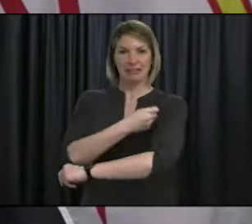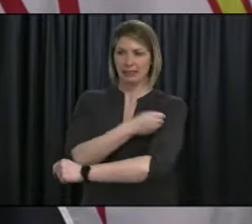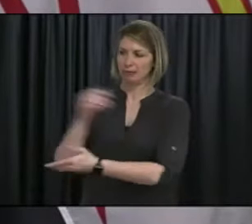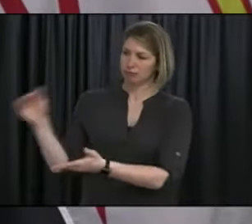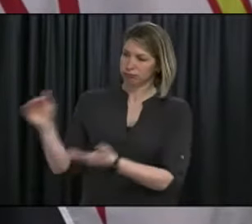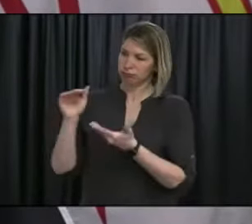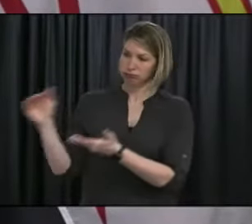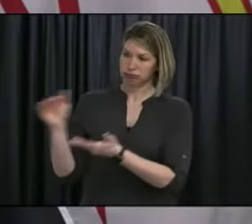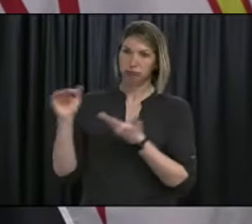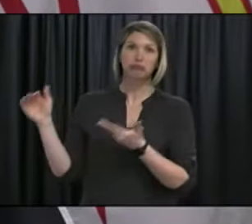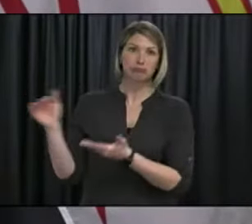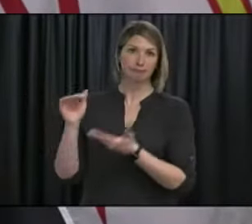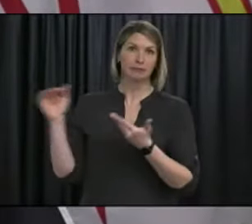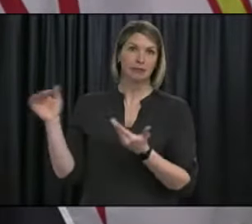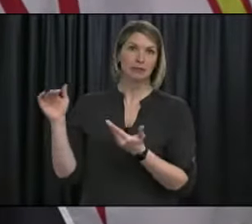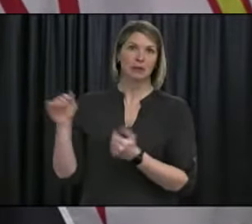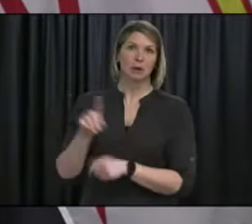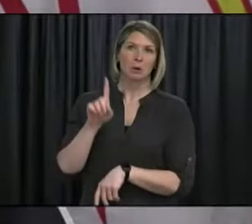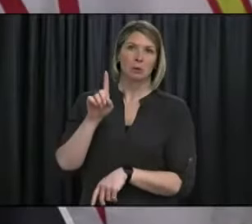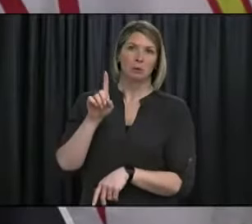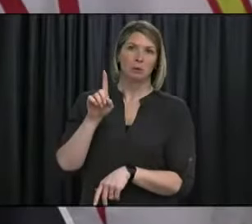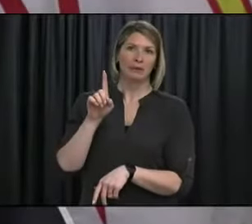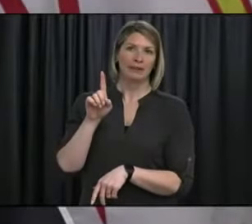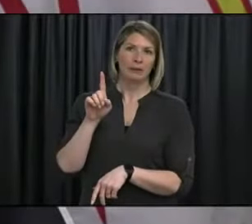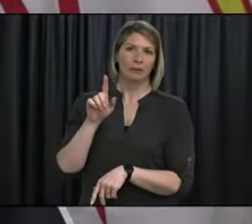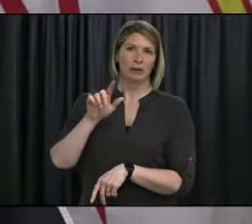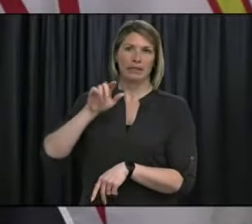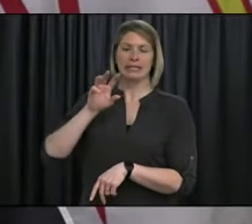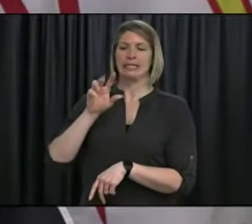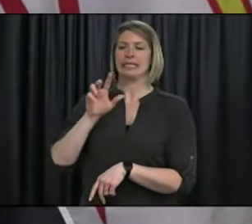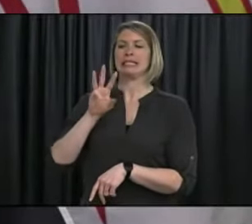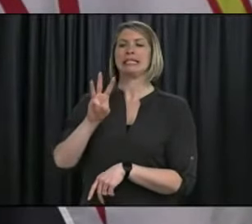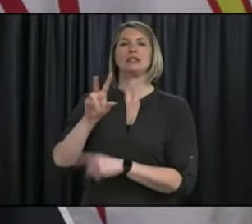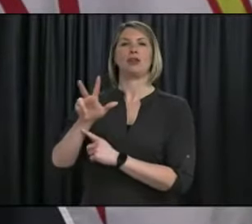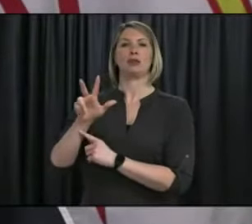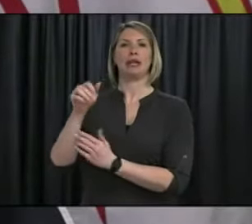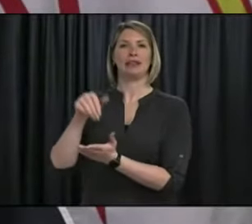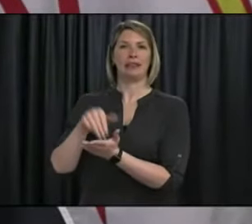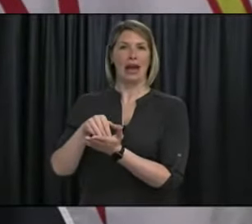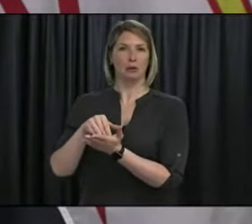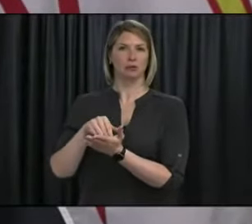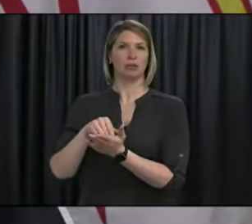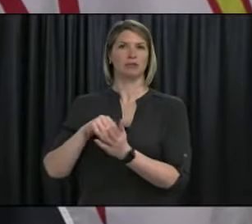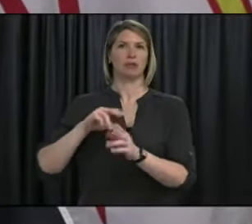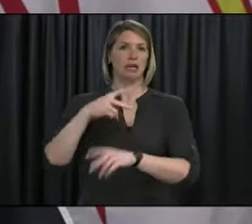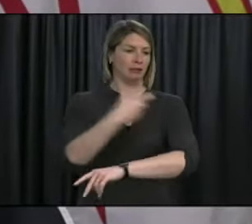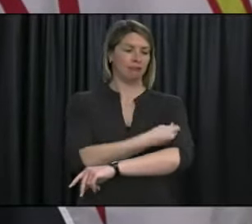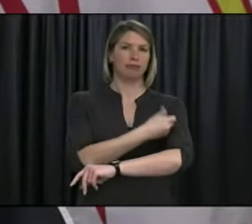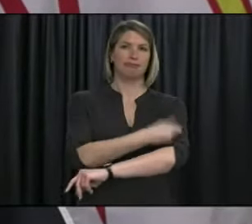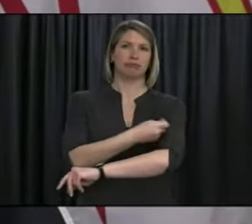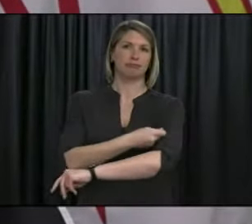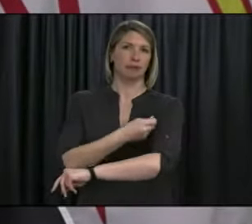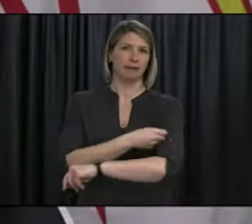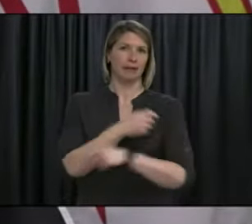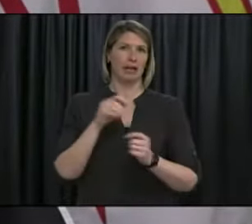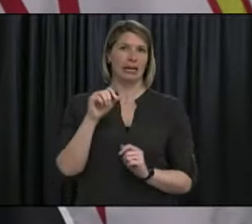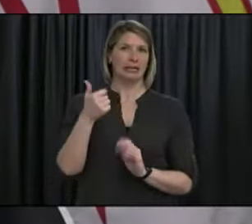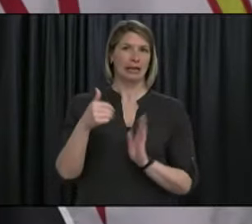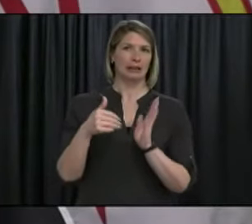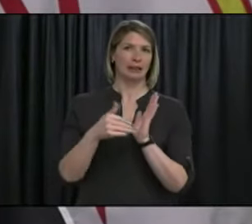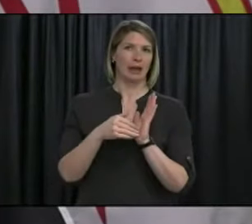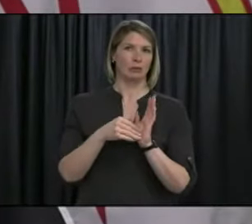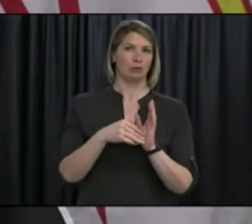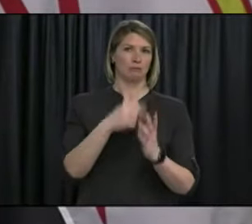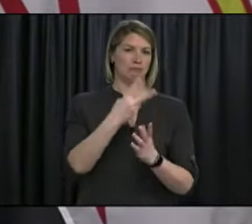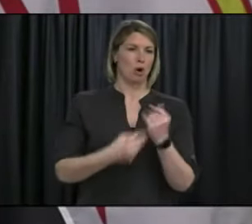and almost 10,000 individuals have been fully vaccinated. Regional health authorities are expanding to additional priority groups as